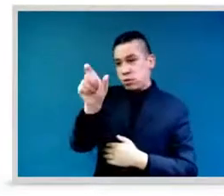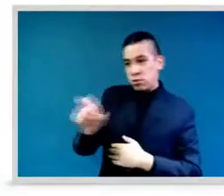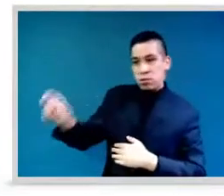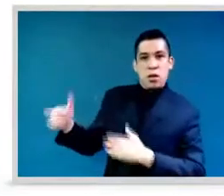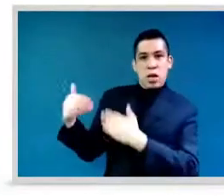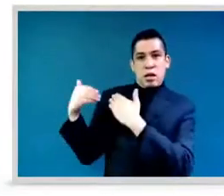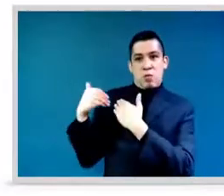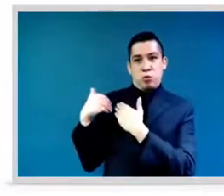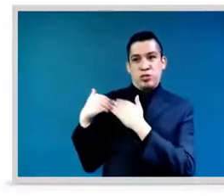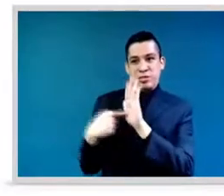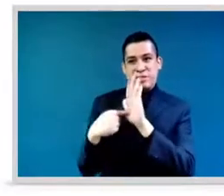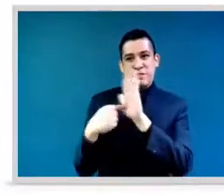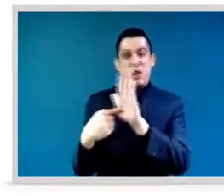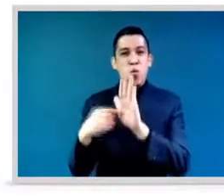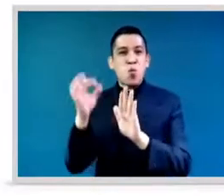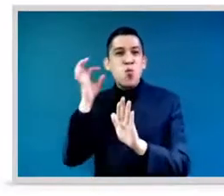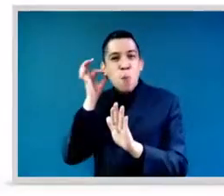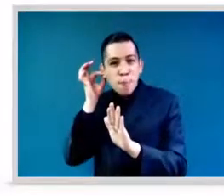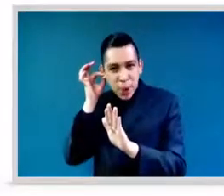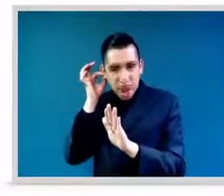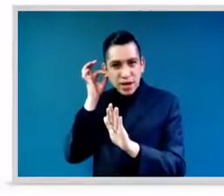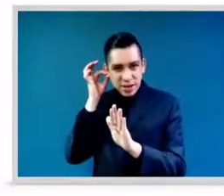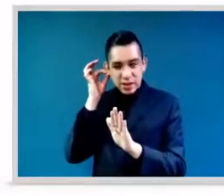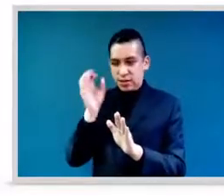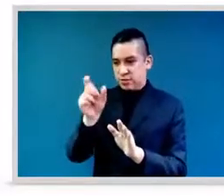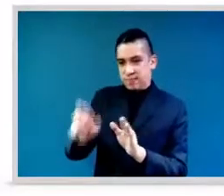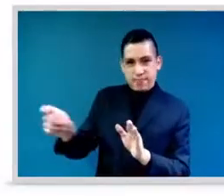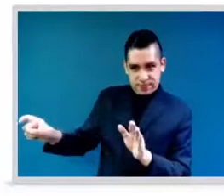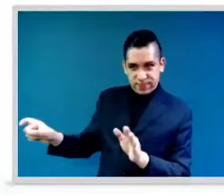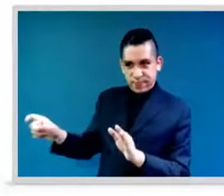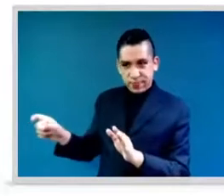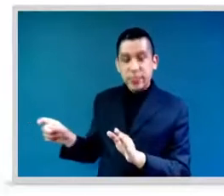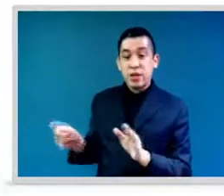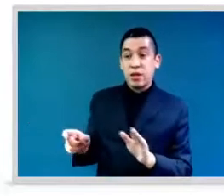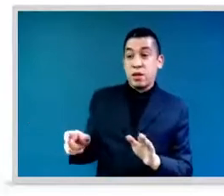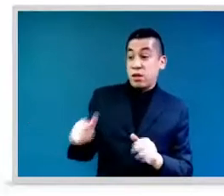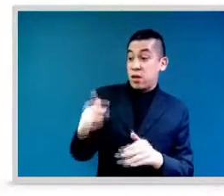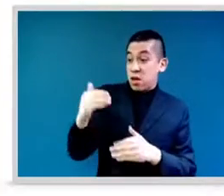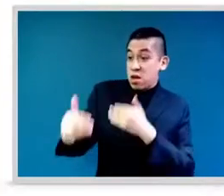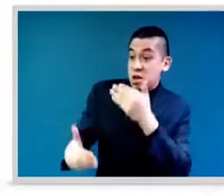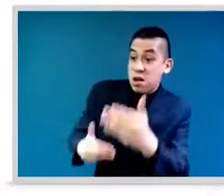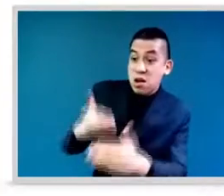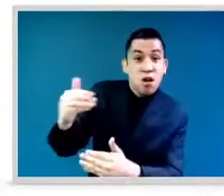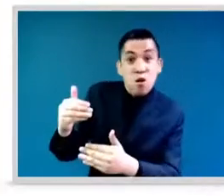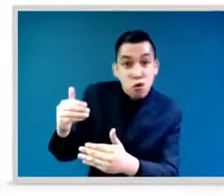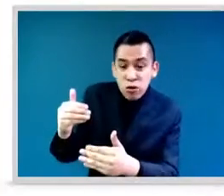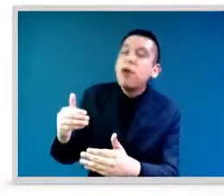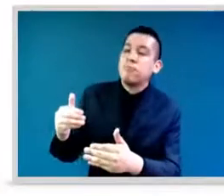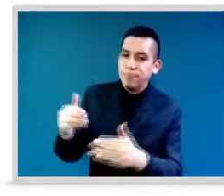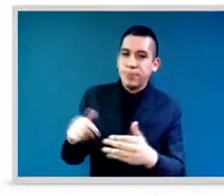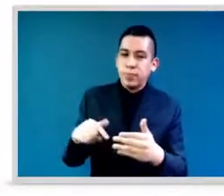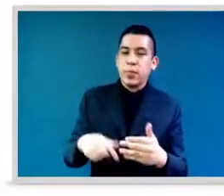go to quotas. They do work and many countries have tried them and are getting results from them.